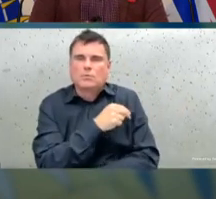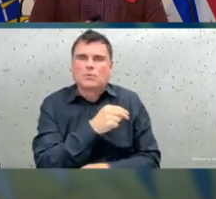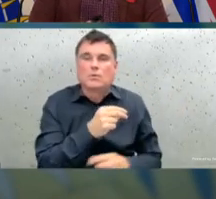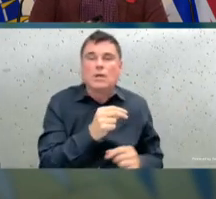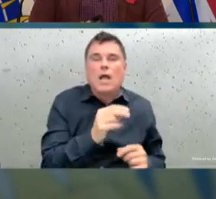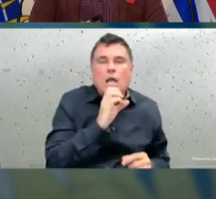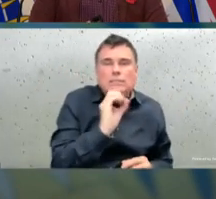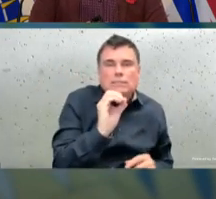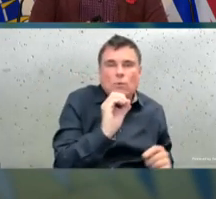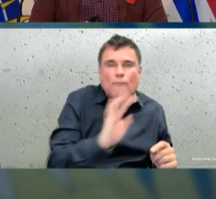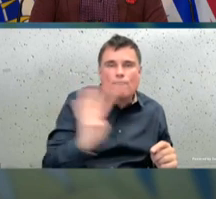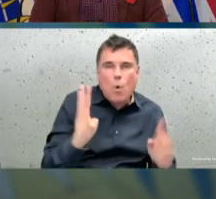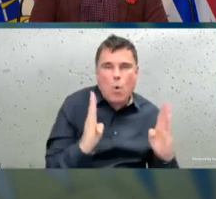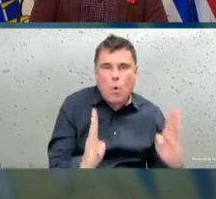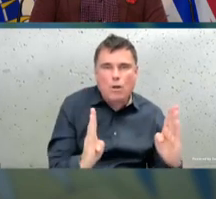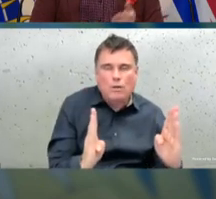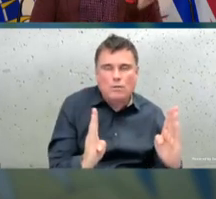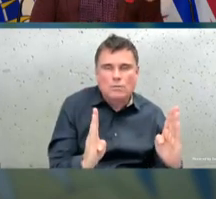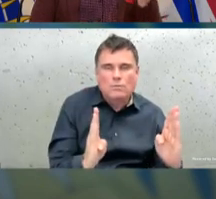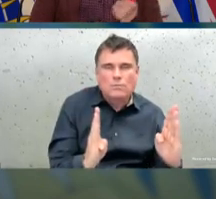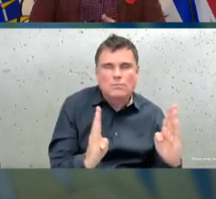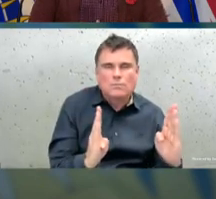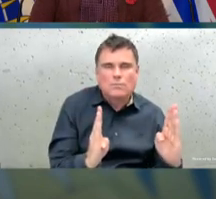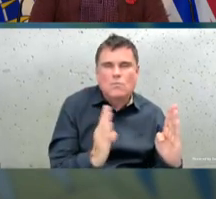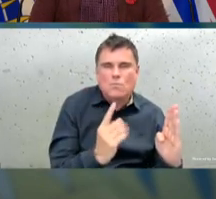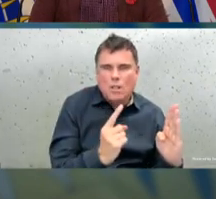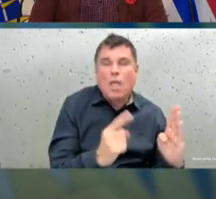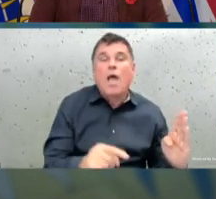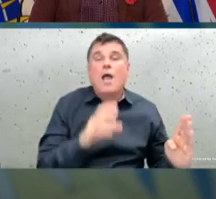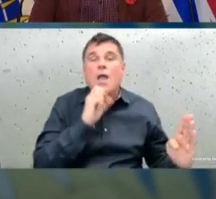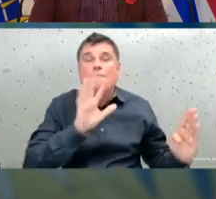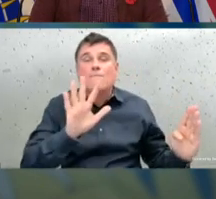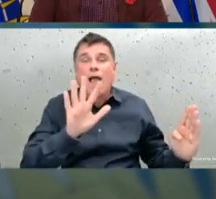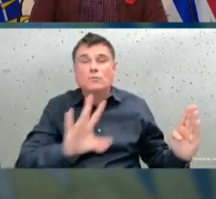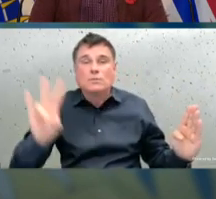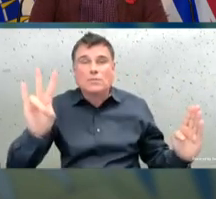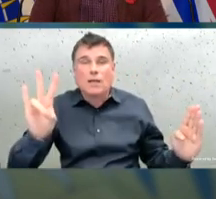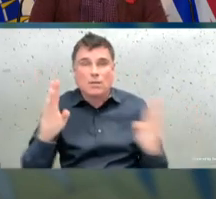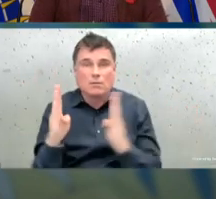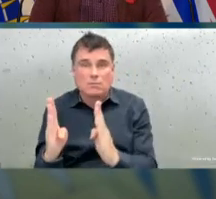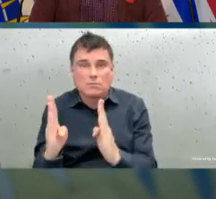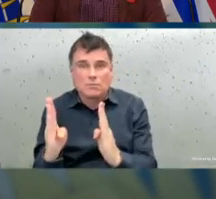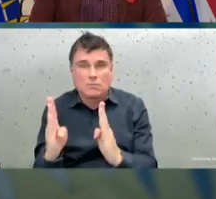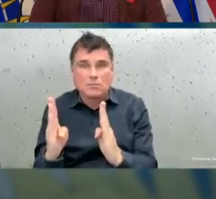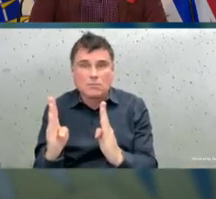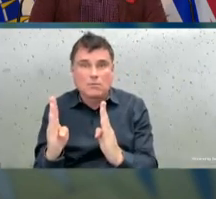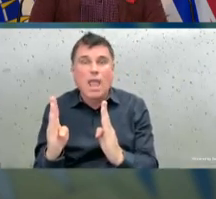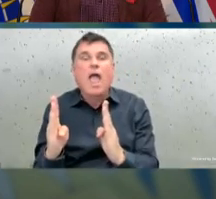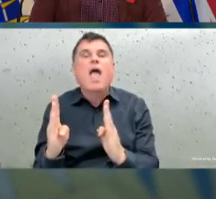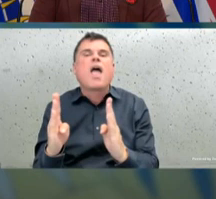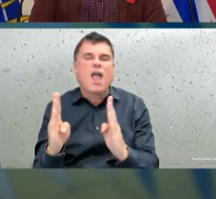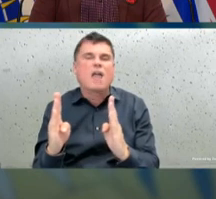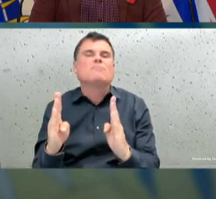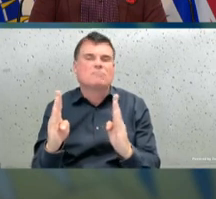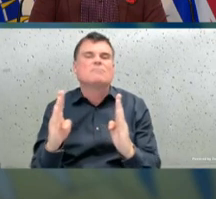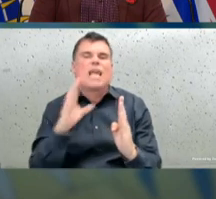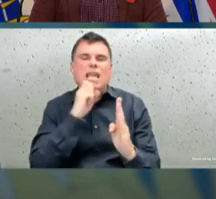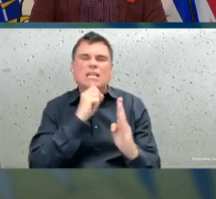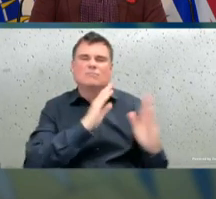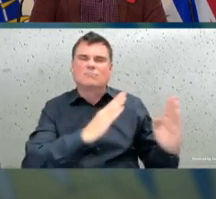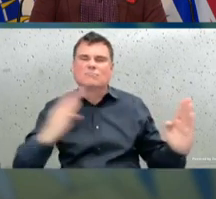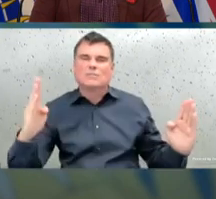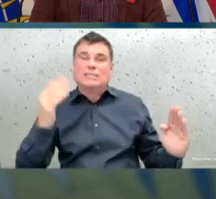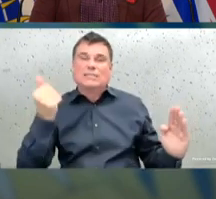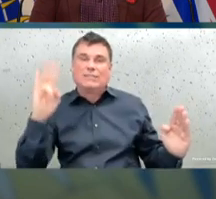And there's been two children, one in the 5-11 age group and another child 12-17 who've been admitted to critical care.